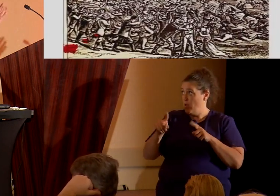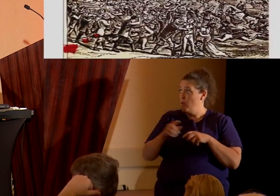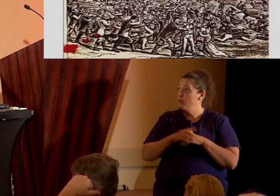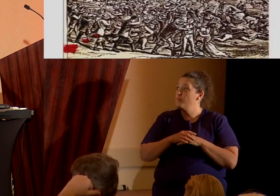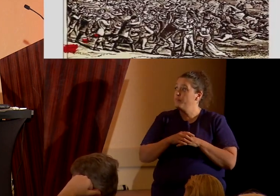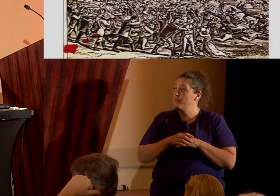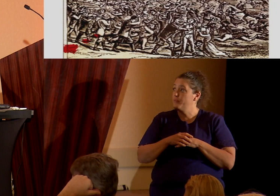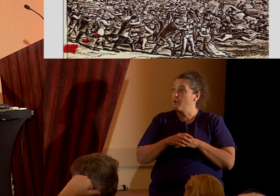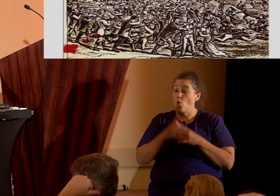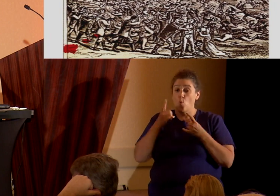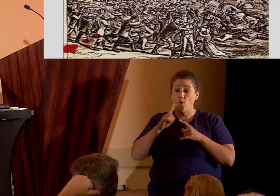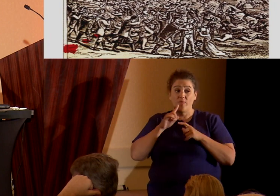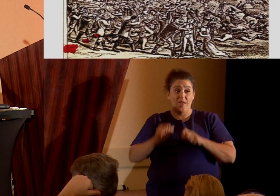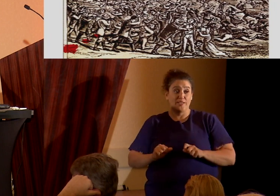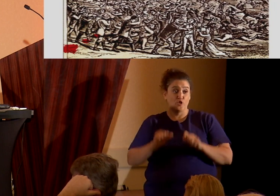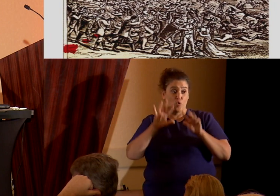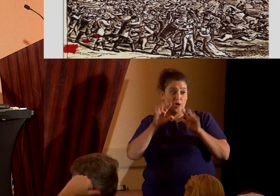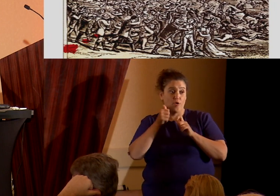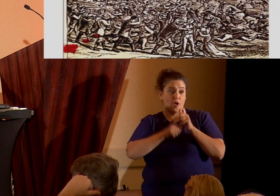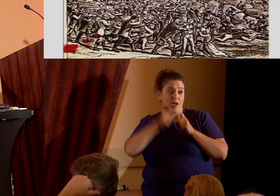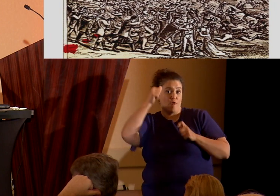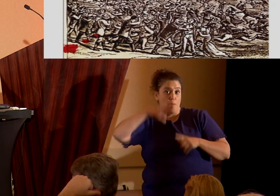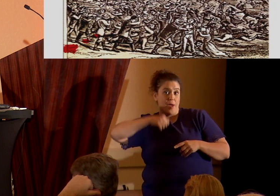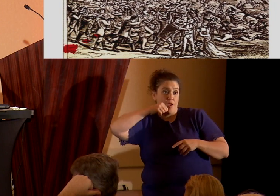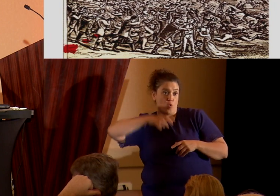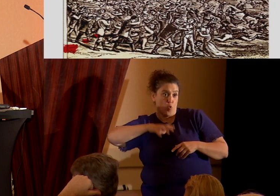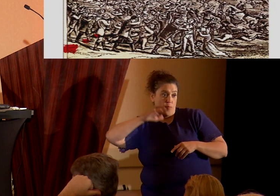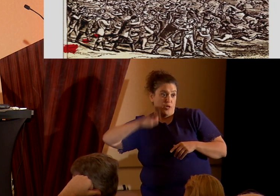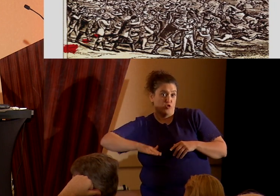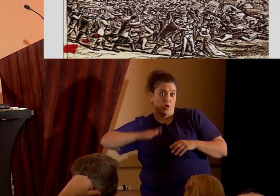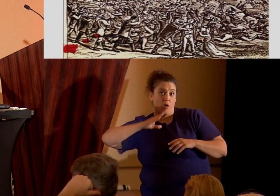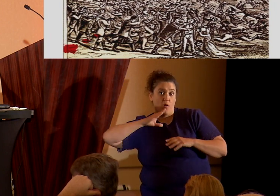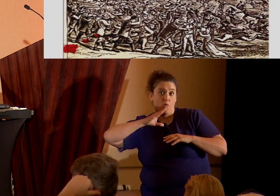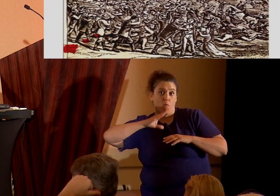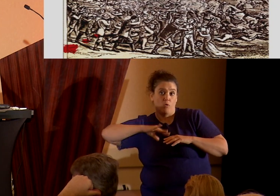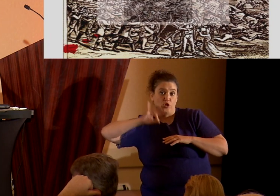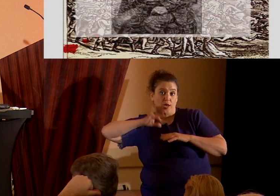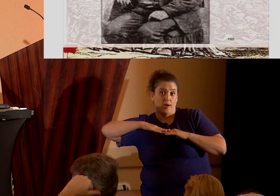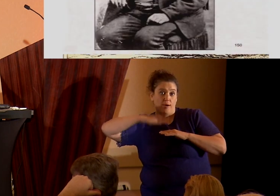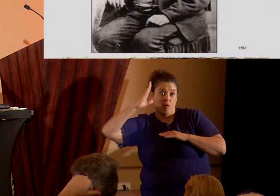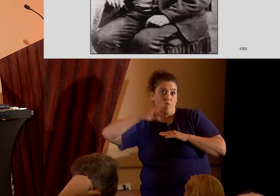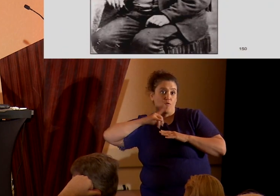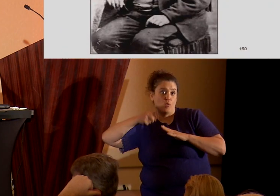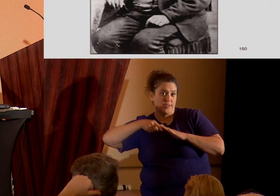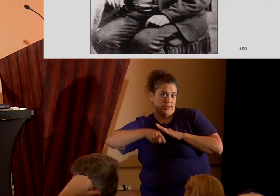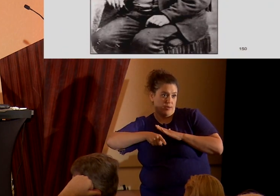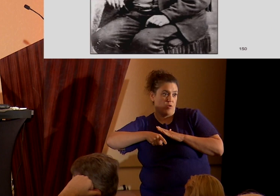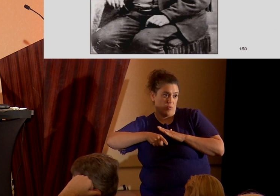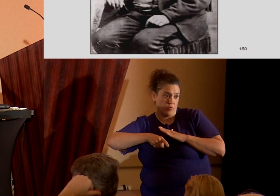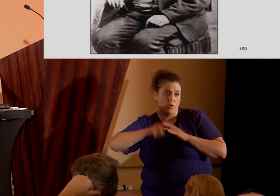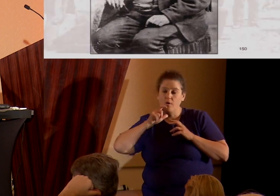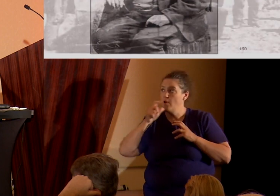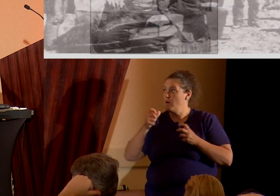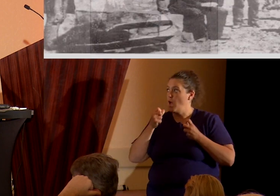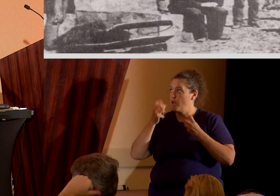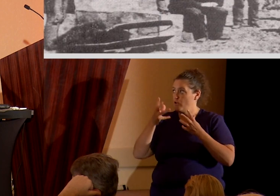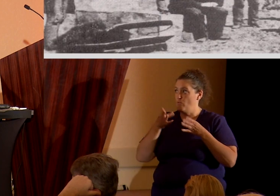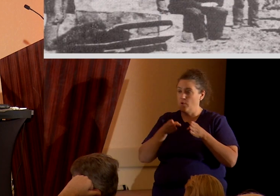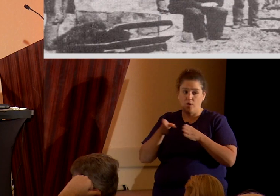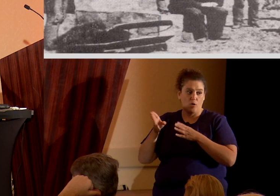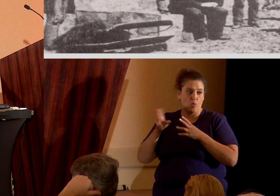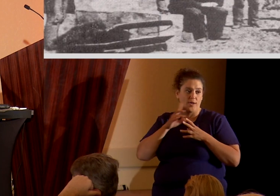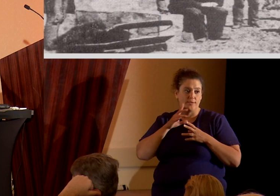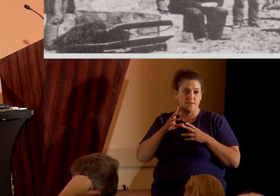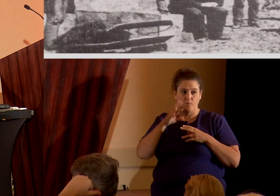once they surrendered, every man, woman, and child above the age of eight was killed. Not too many ways to put a comic